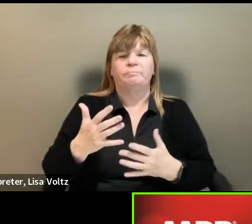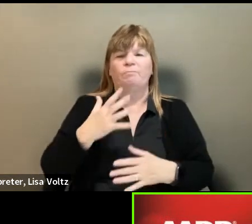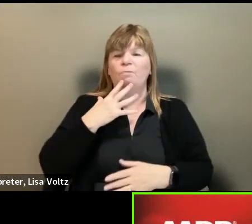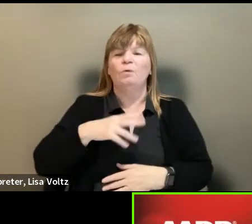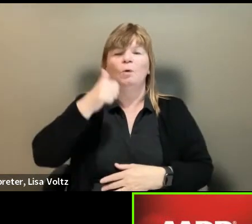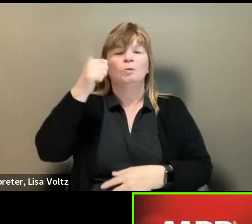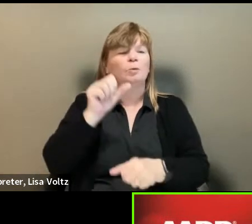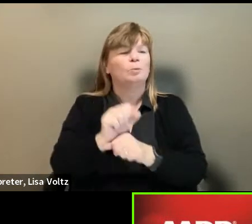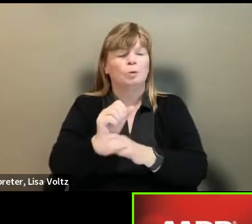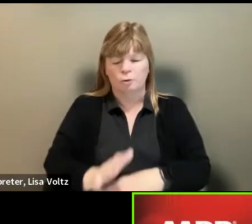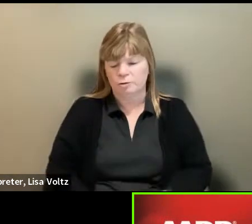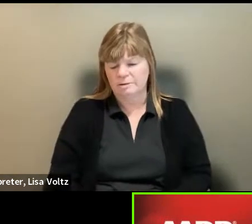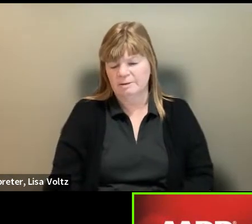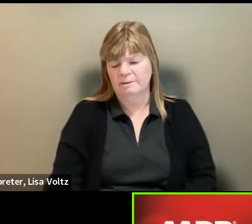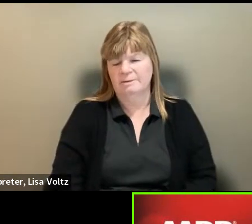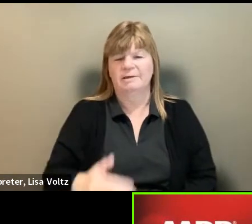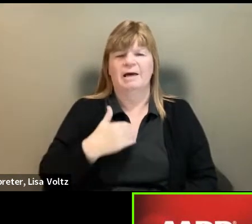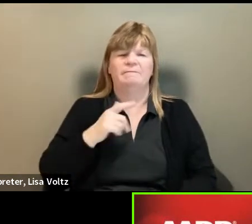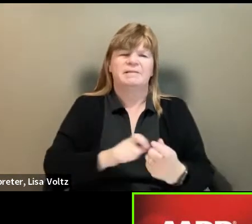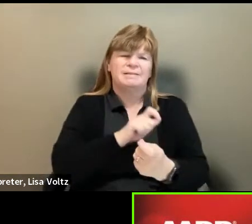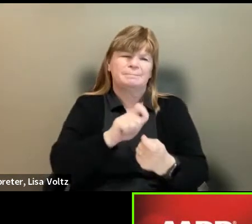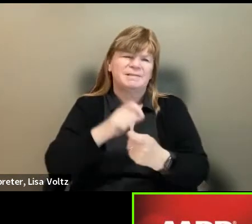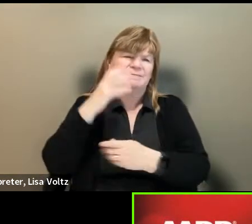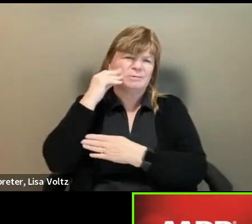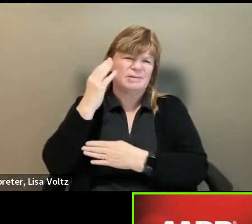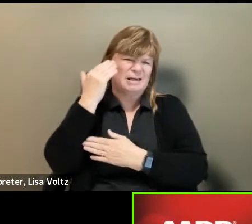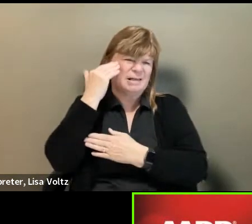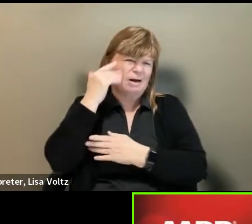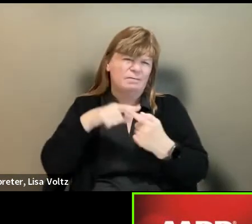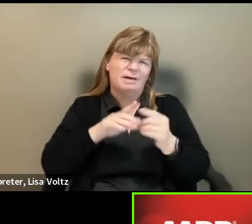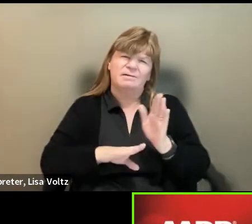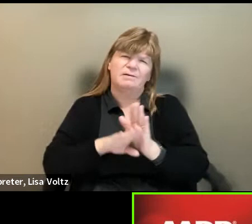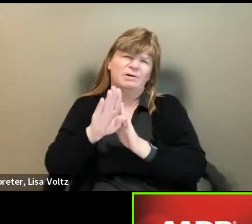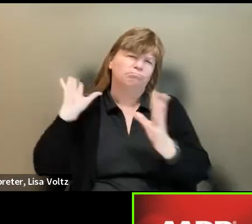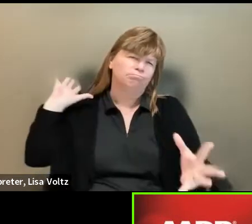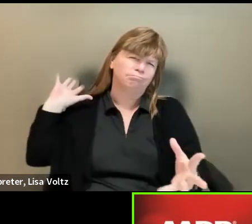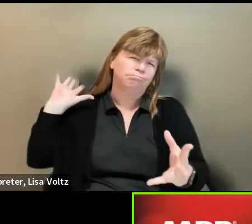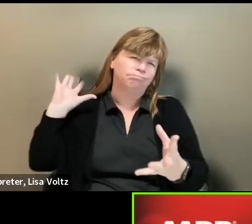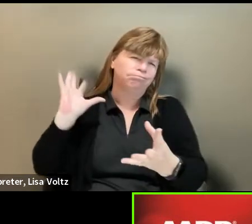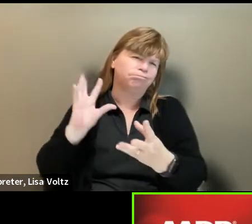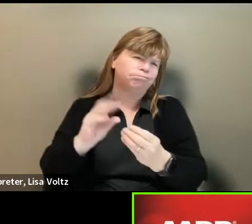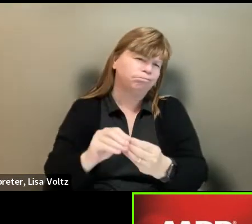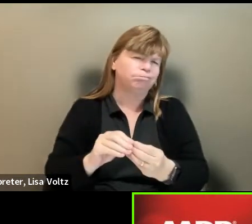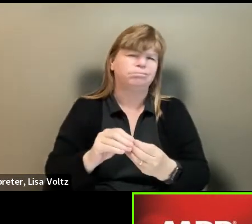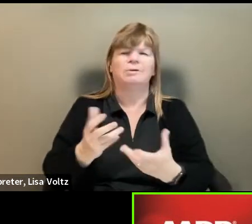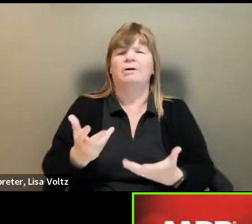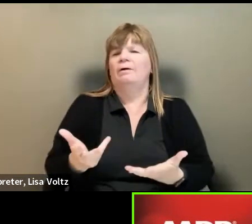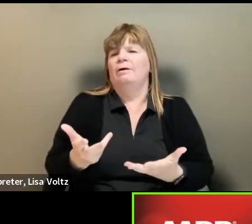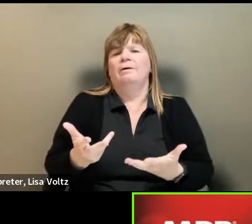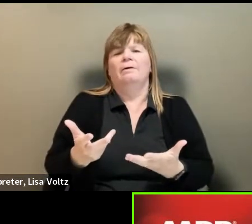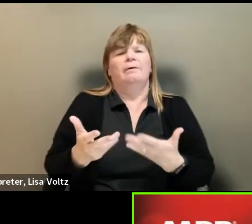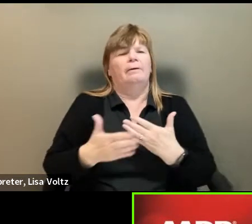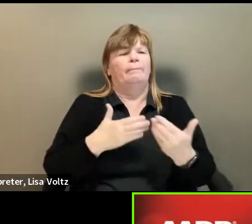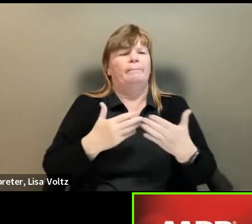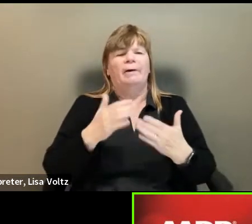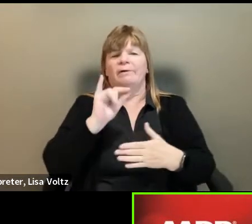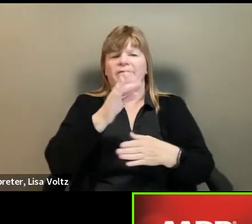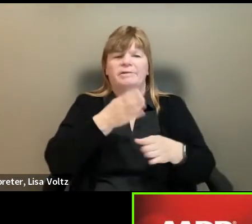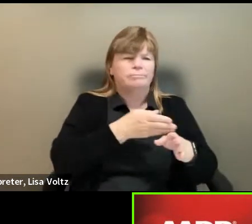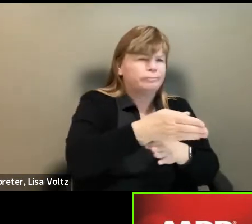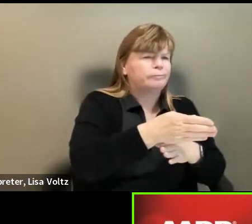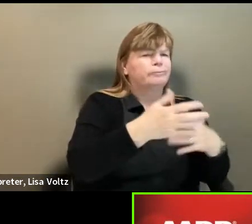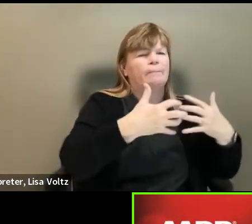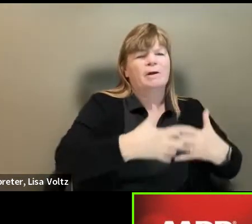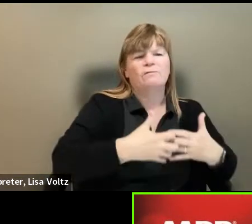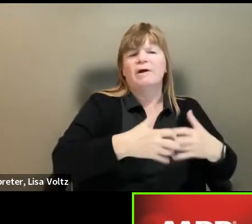have the specific experience and the knowledge that they've developed over the longer course of their careers, whether that's in manufacturing or